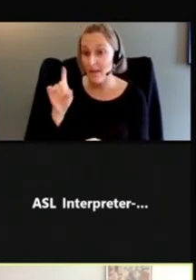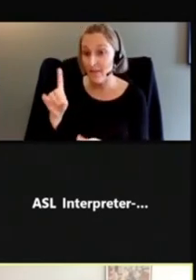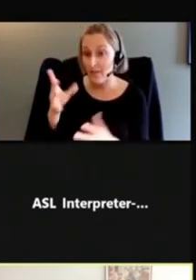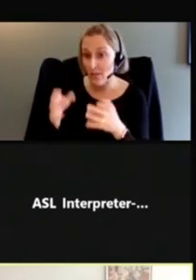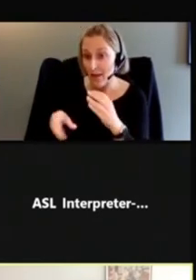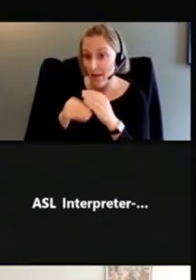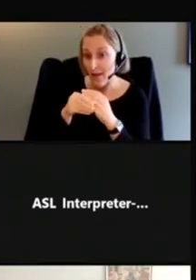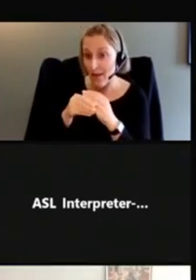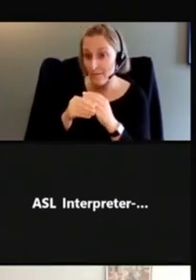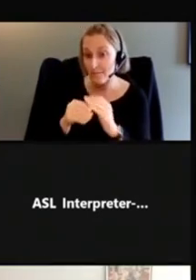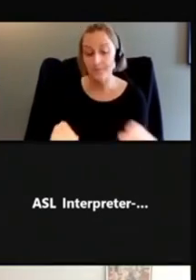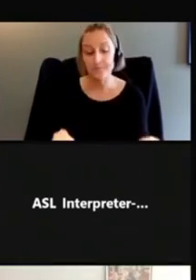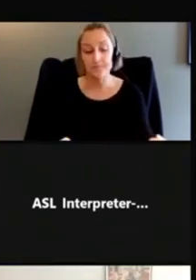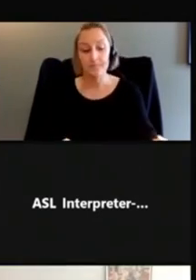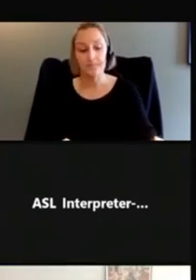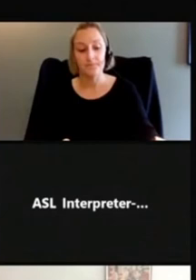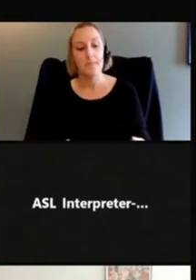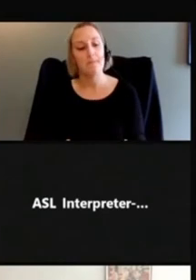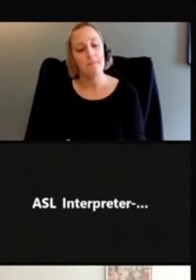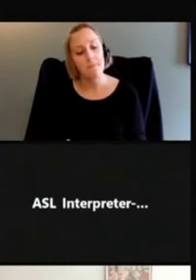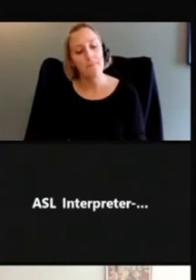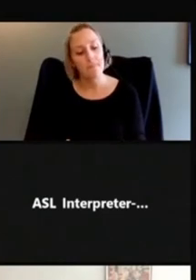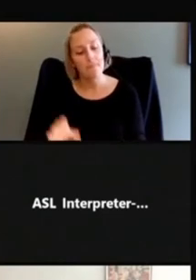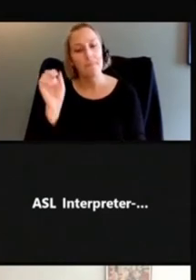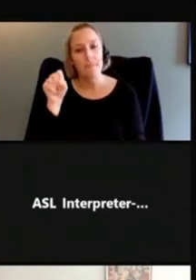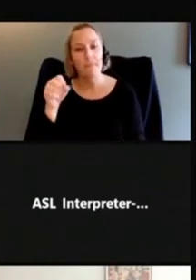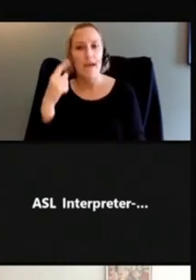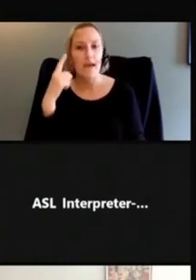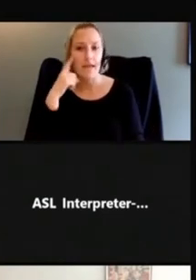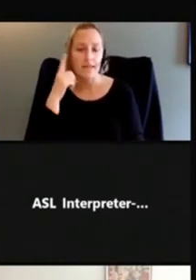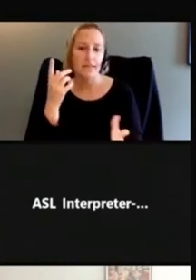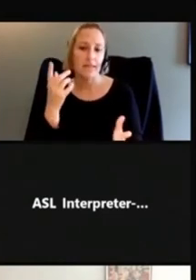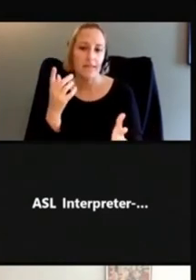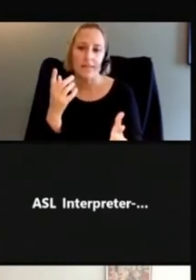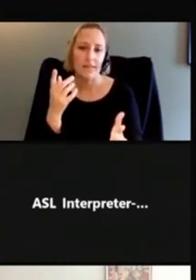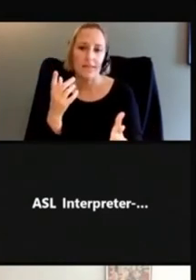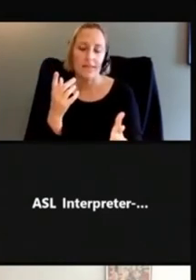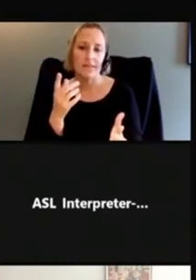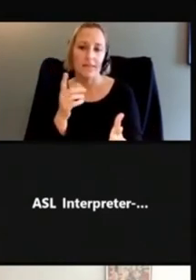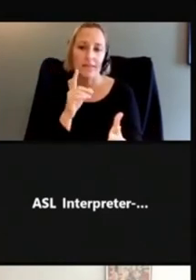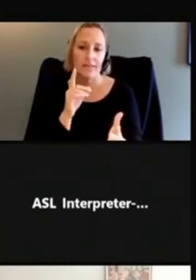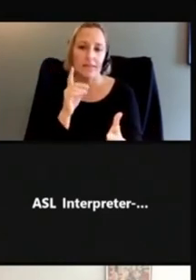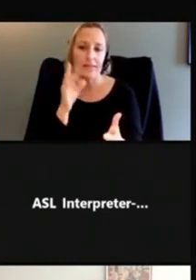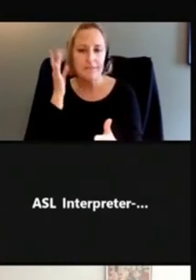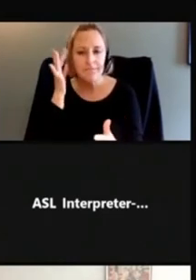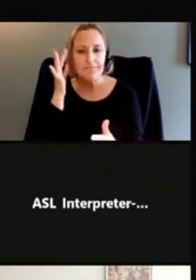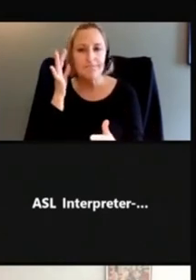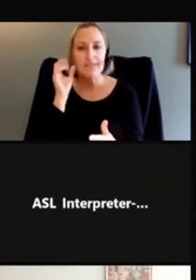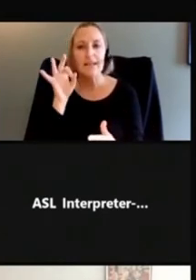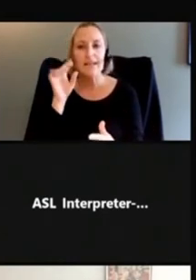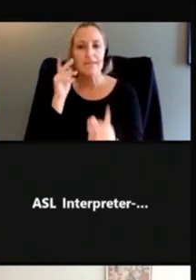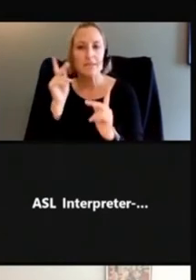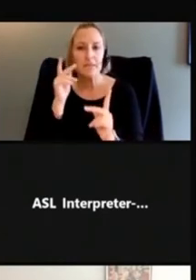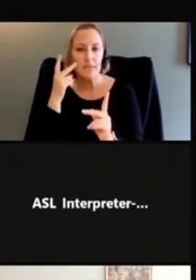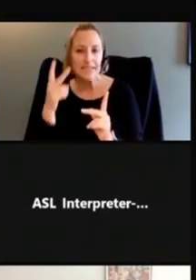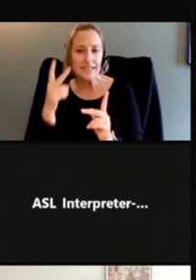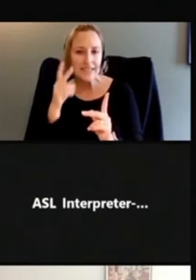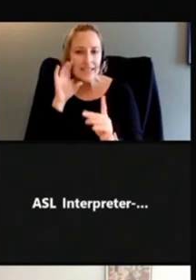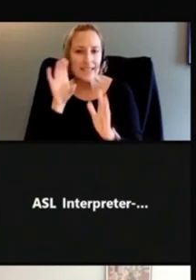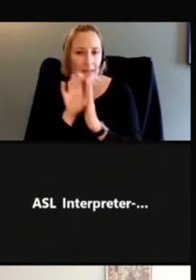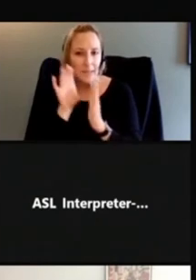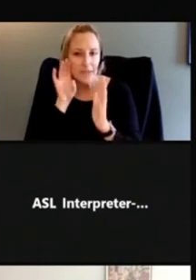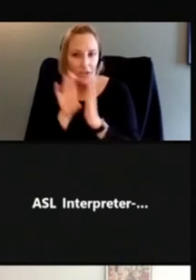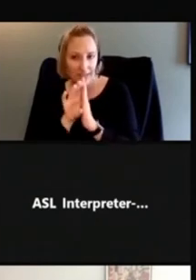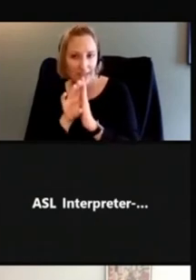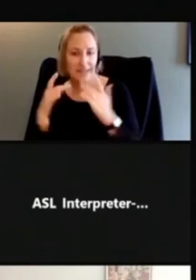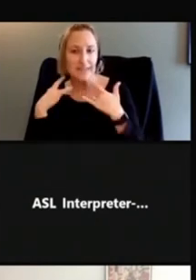one? Yeah, I mean, I think it is just thinking about when people see images that's typically